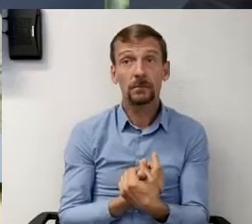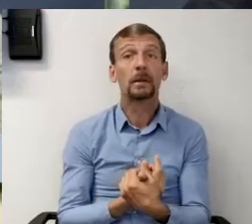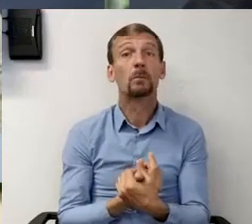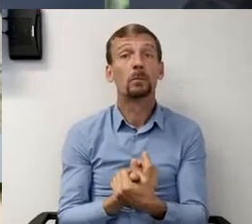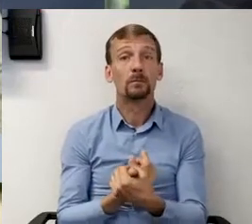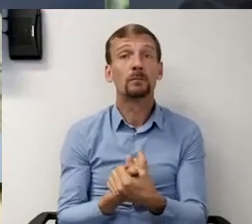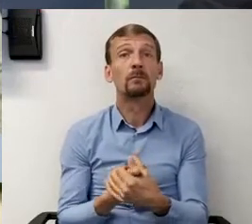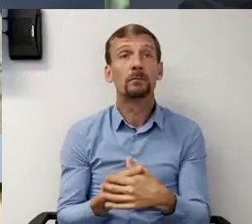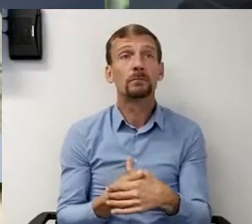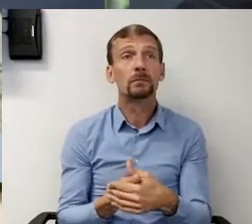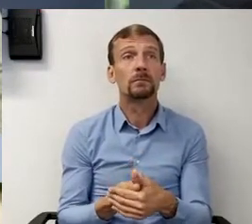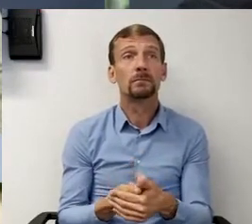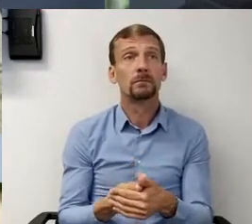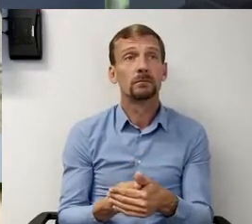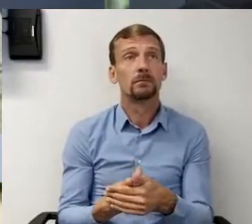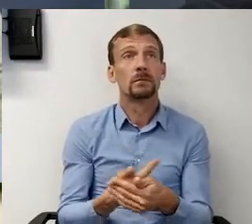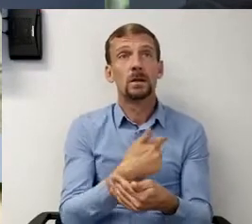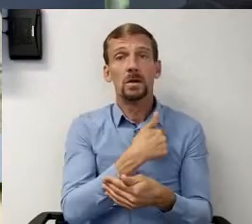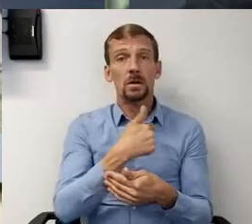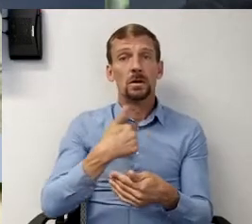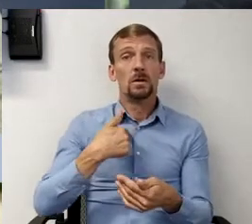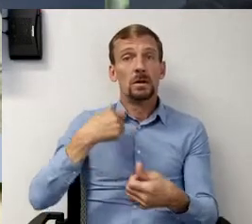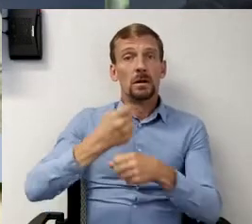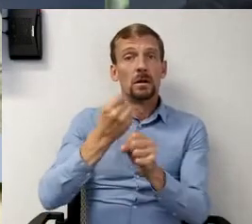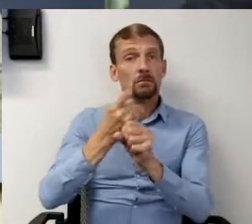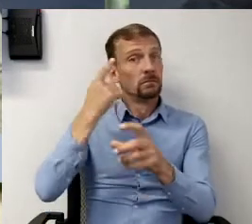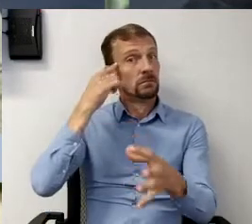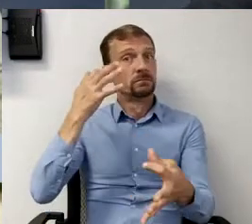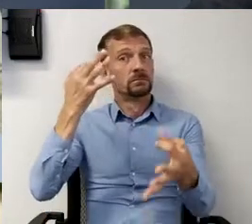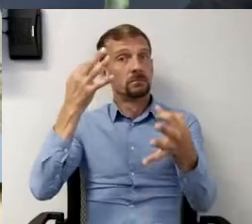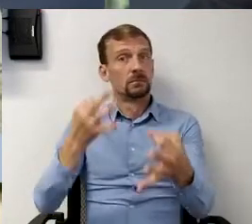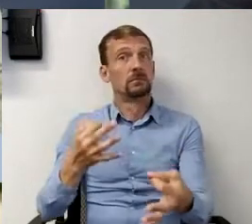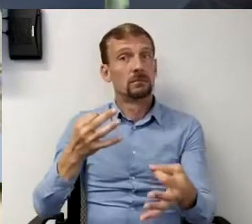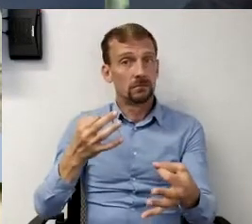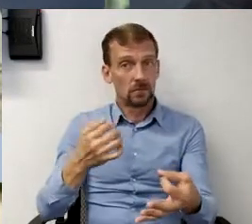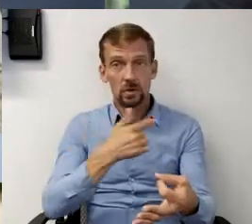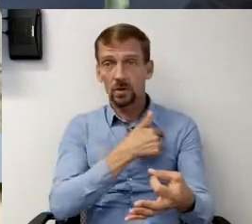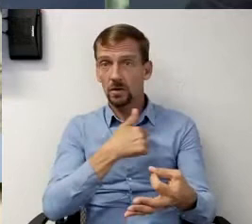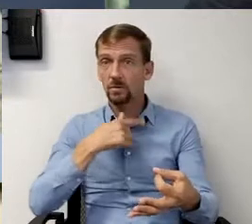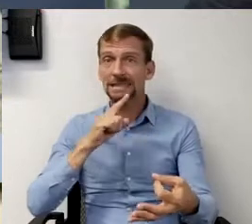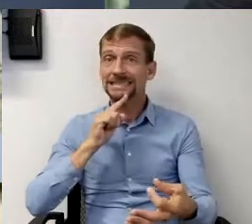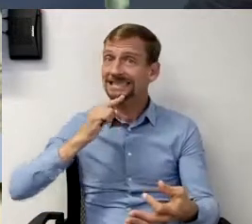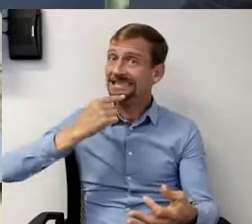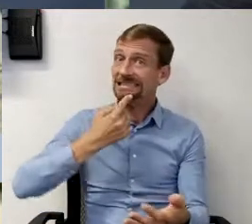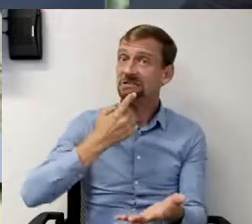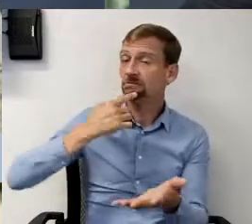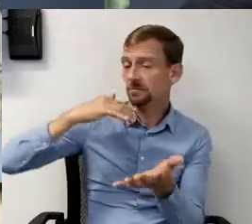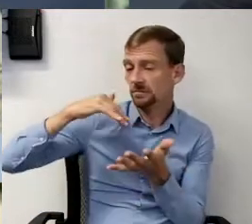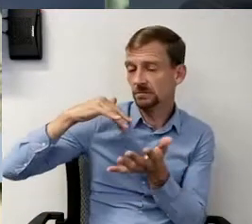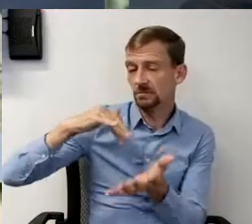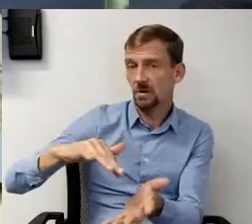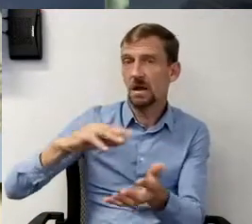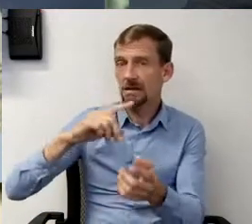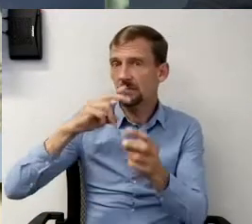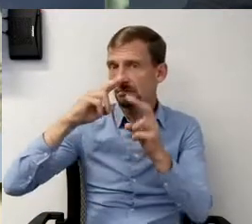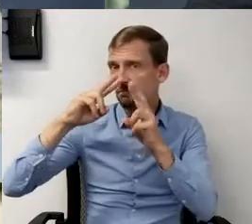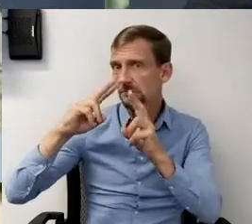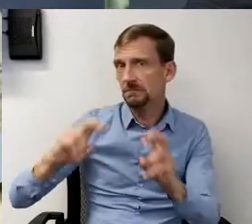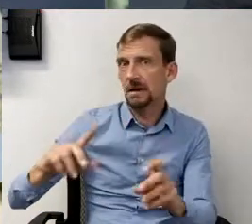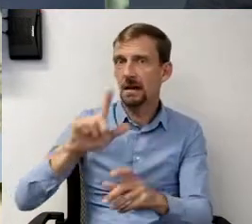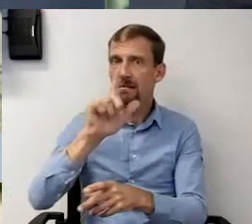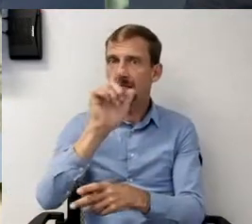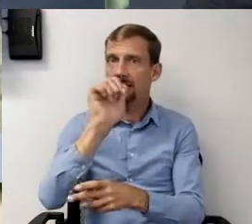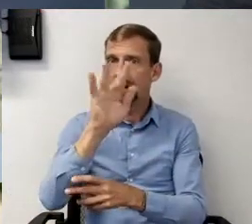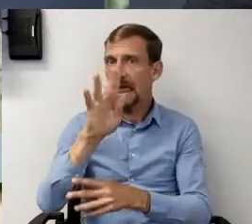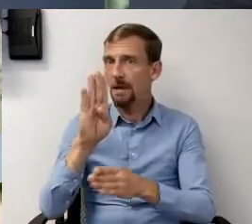But we made a decision this week, based on careful study and analysis by our lab director and